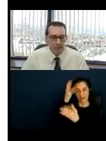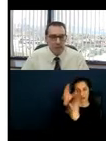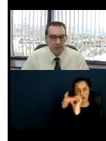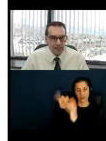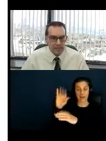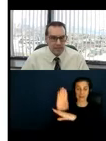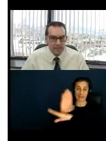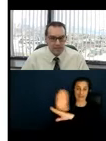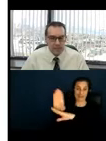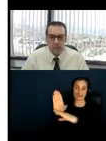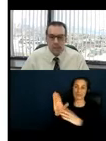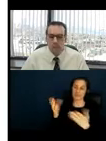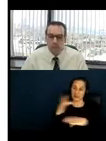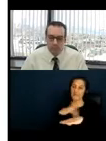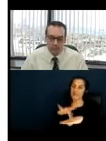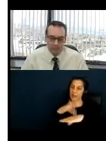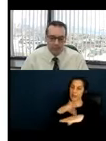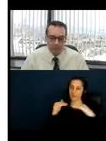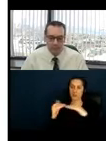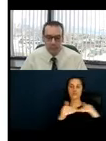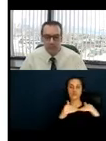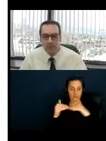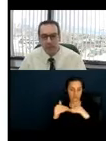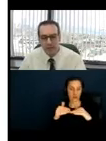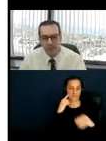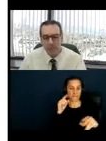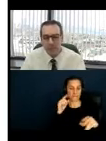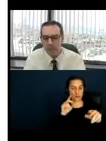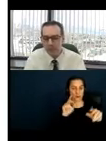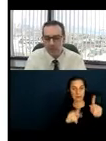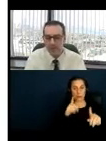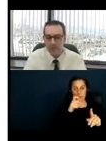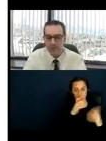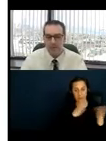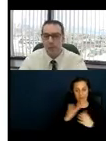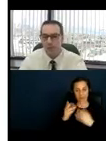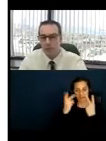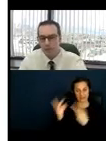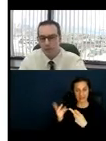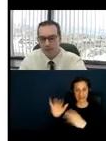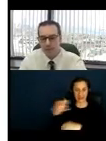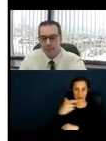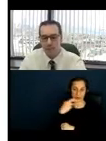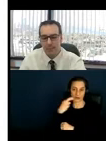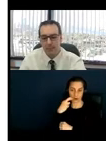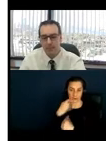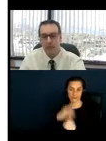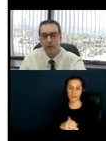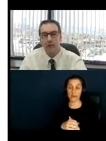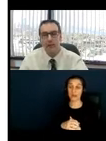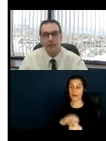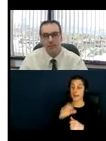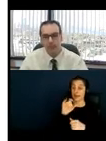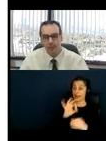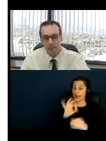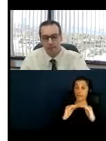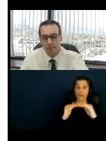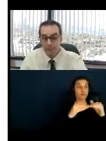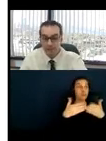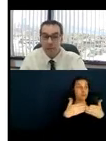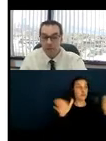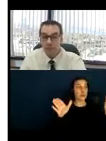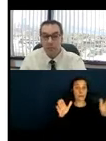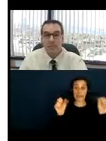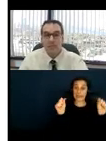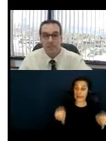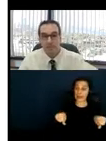the patrons and guests who will be visiting. If people can make reservations order for curbside pickup or delivery, you